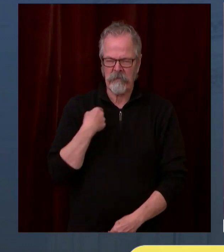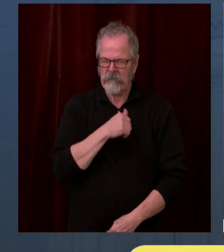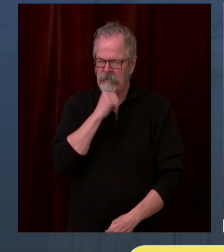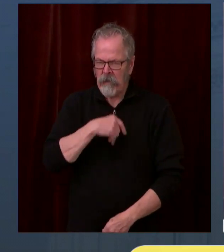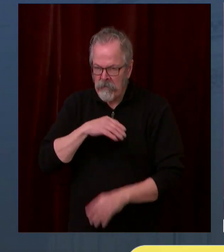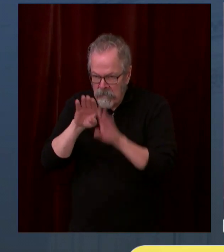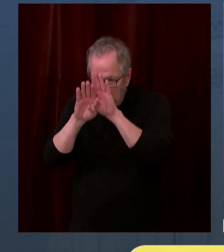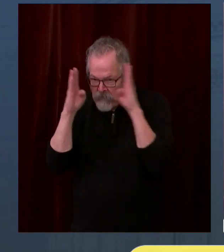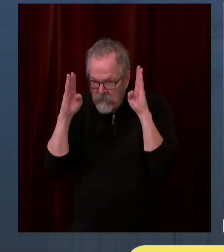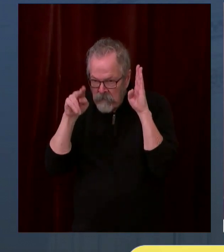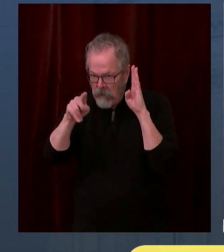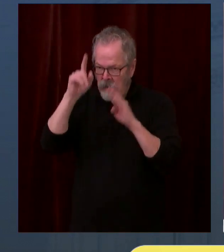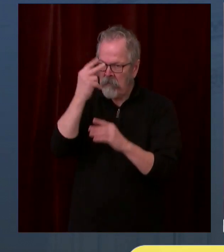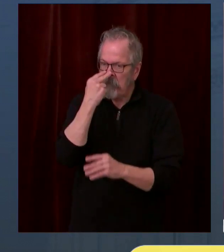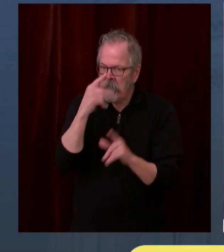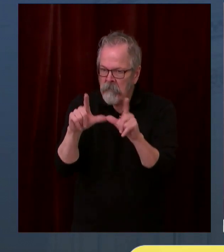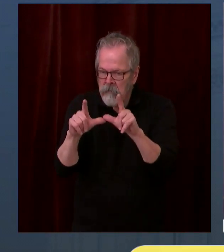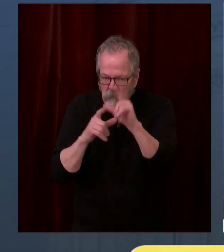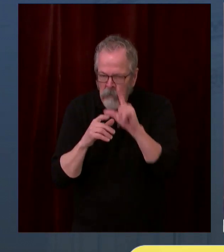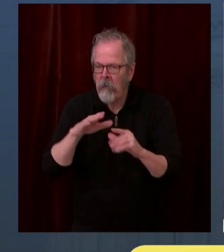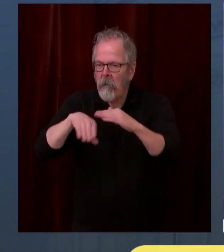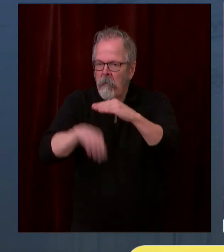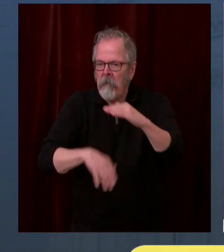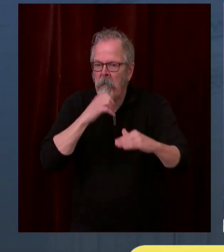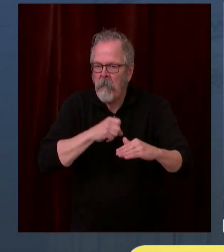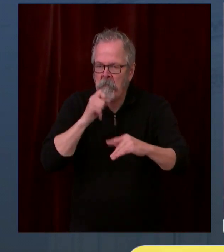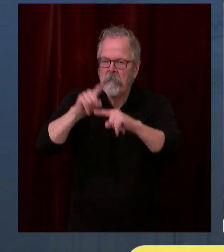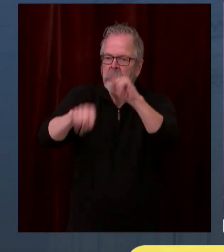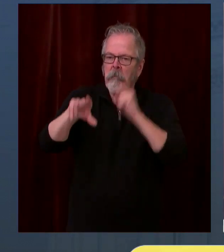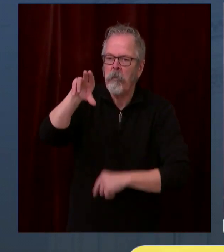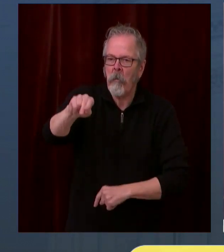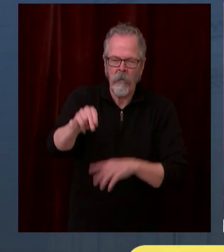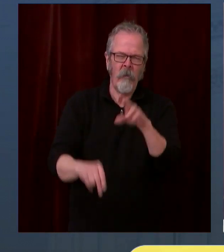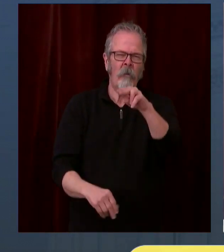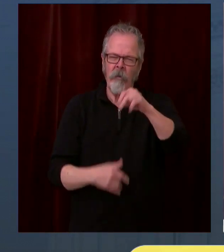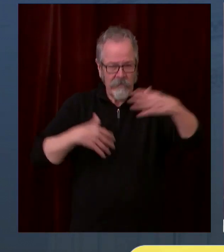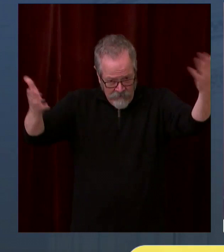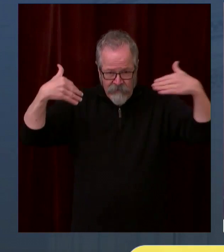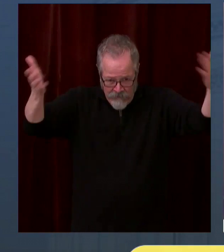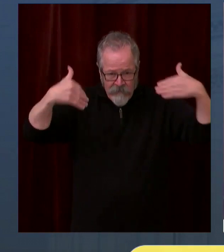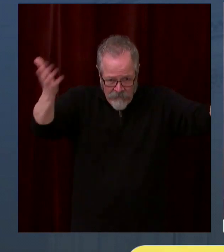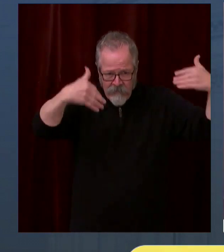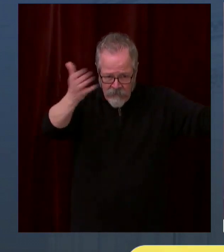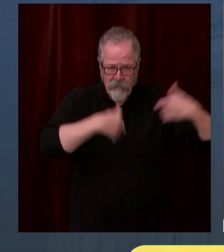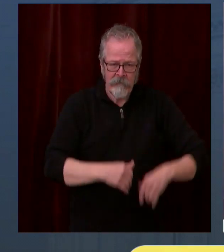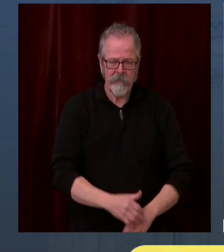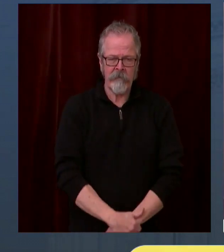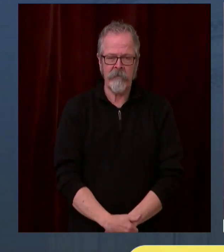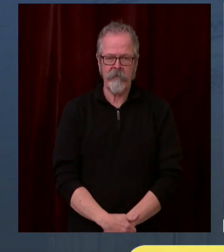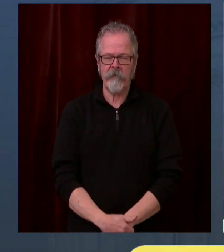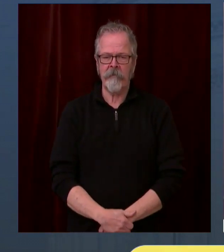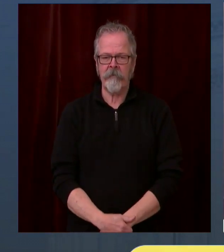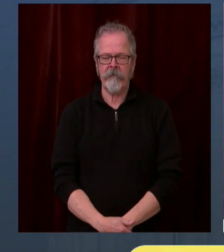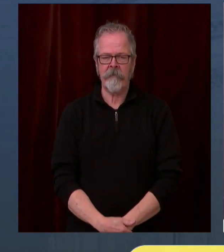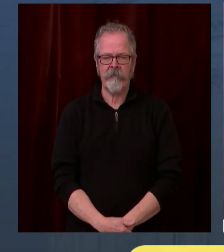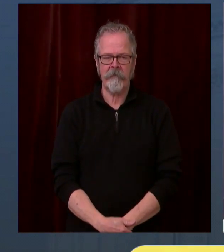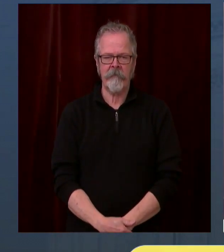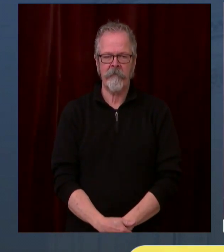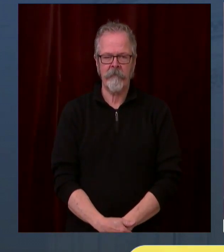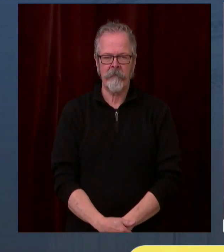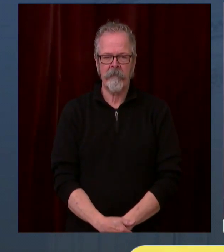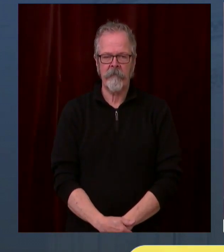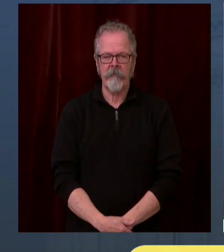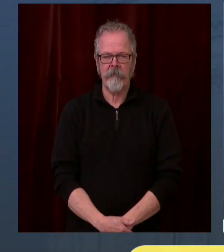our Washington Department of Health website, and you can make contact with those providers to get yourselves an appointment for vaccination.